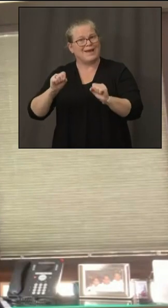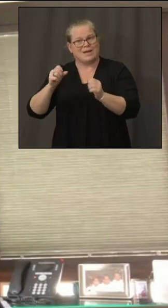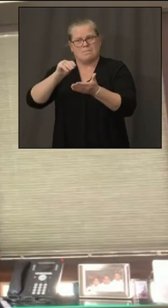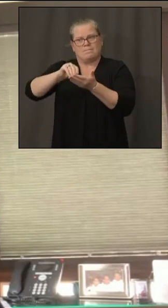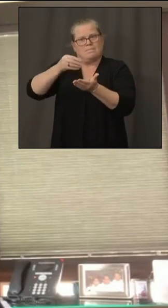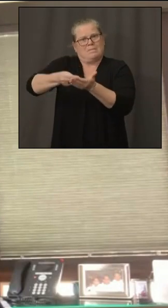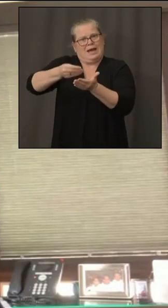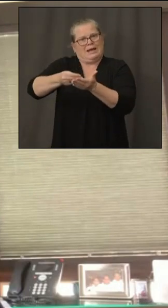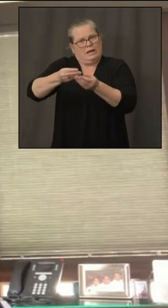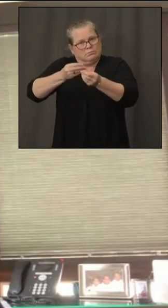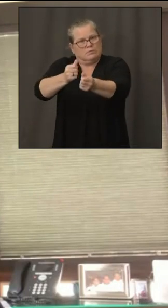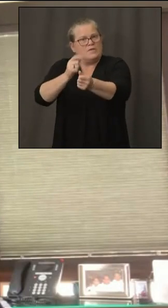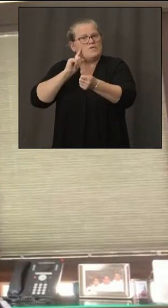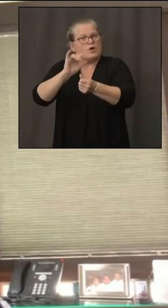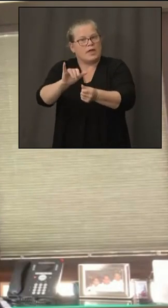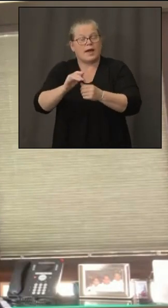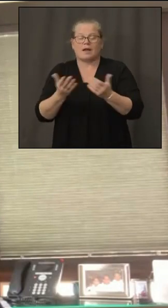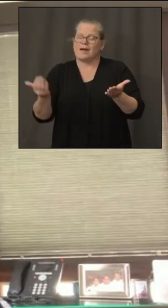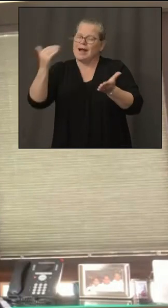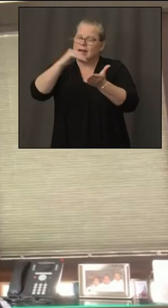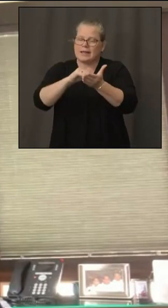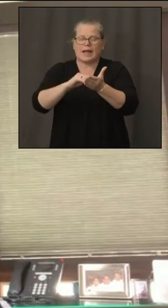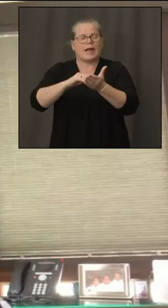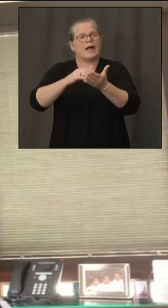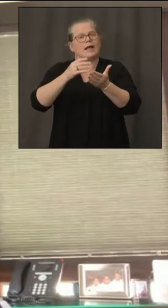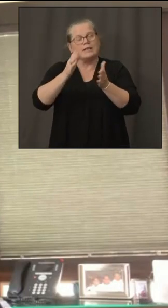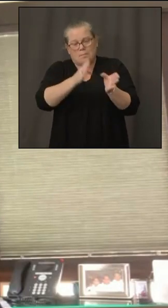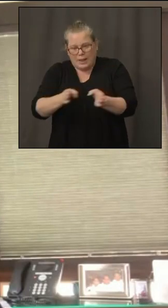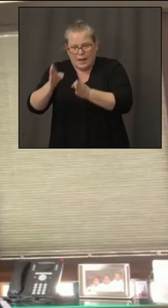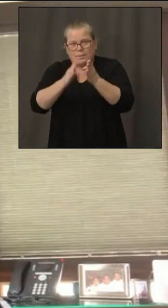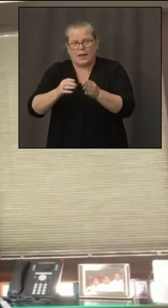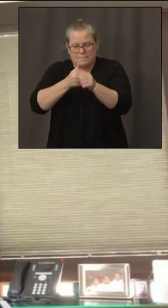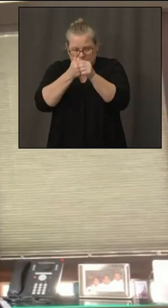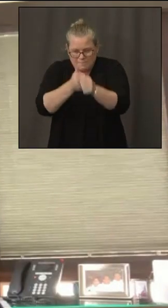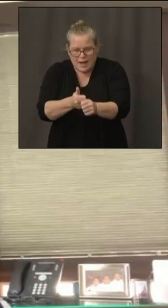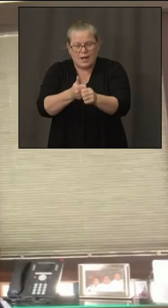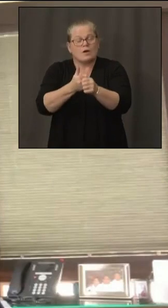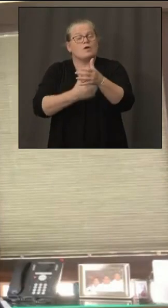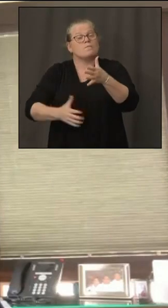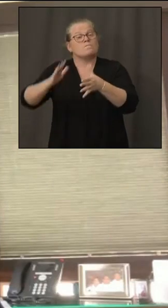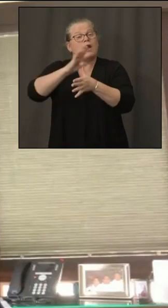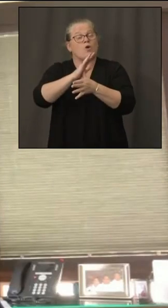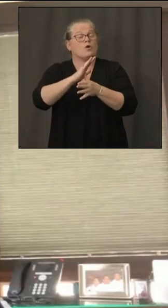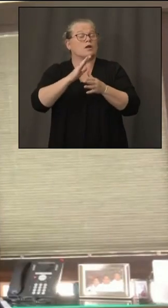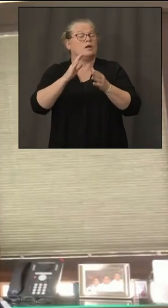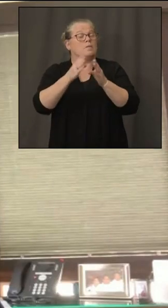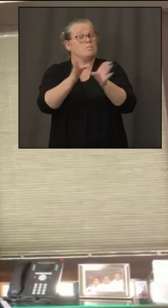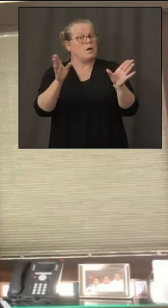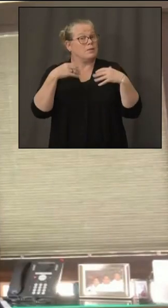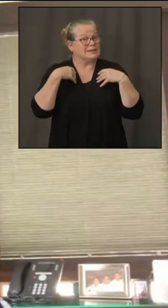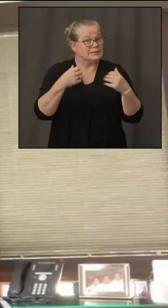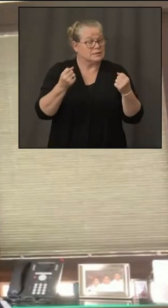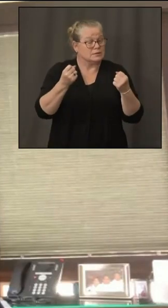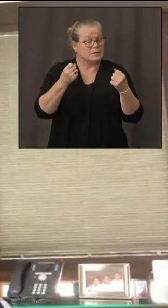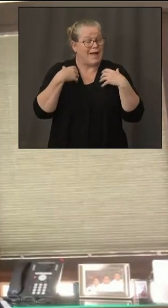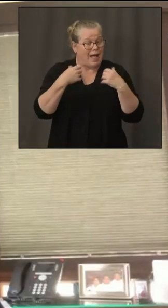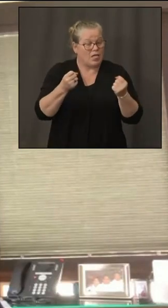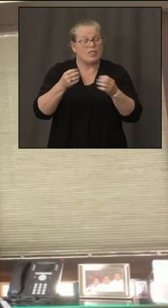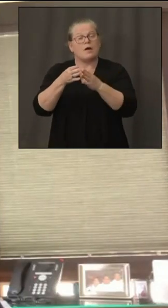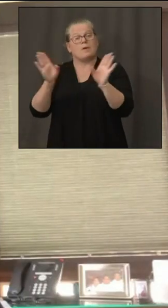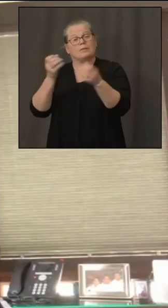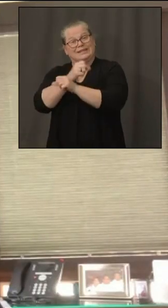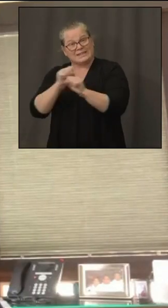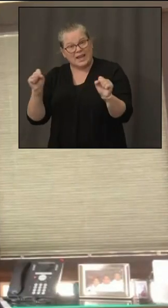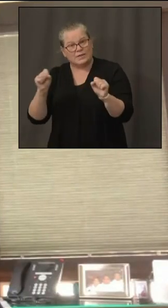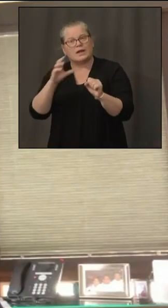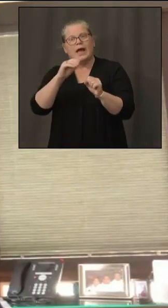the priorities are public safety public public health and the academic supports that are necessary to to ensure that the